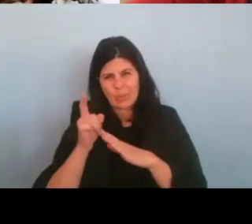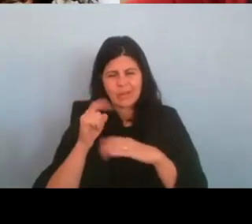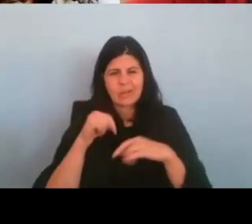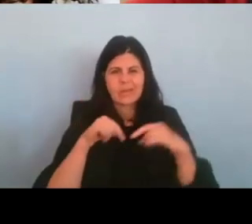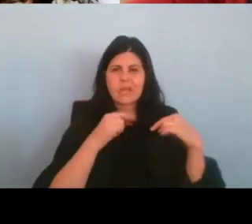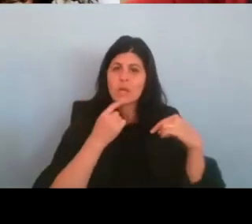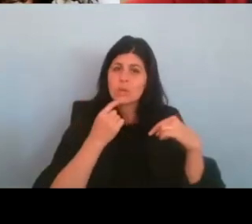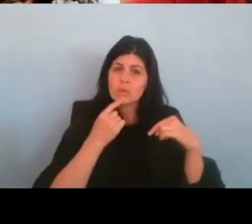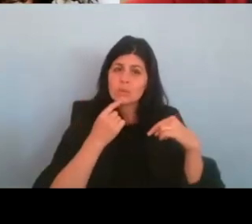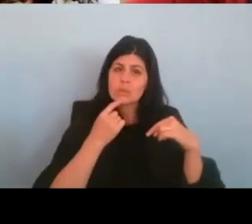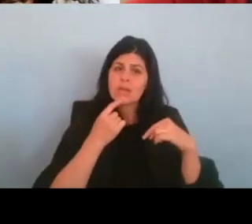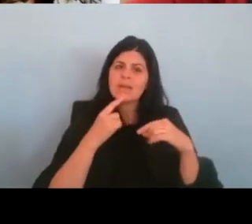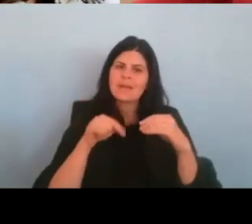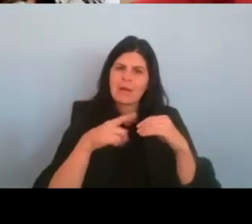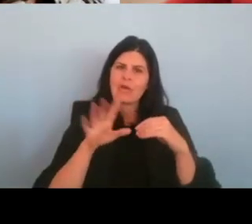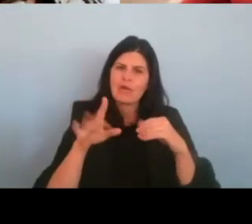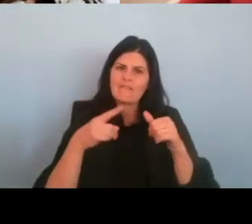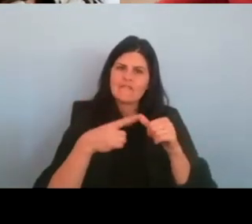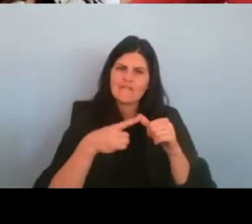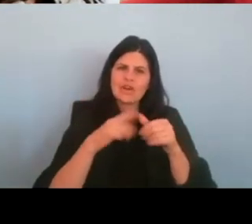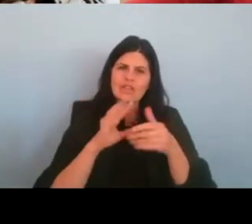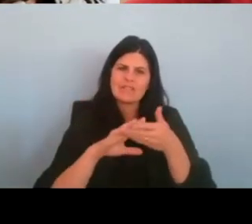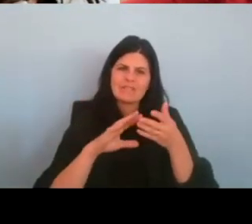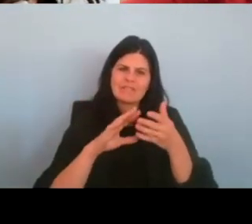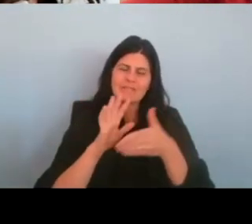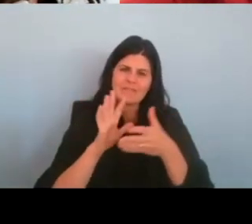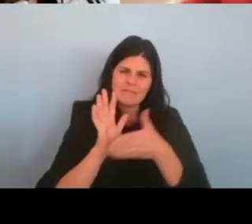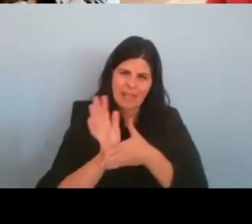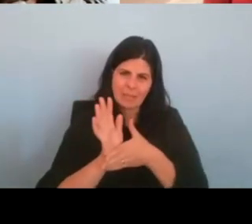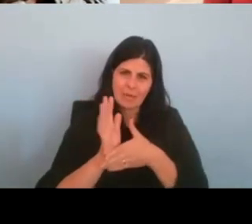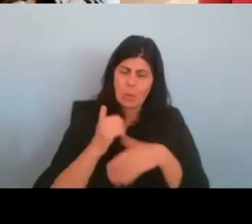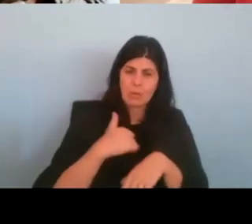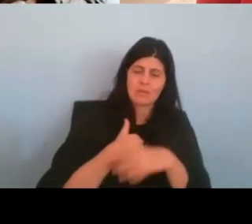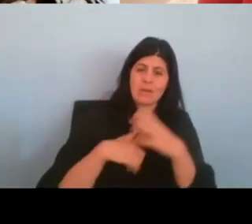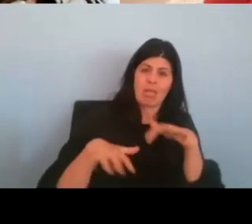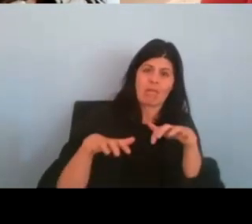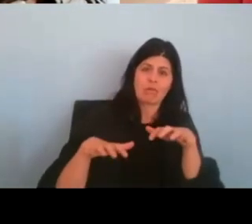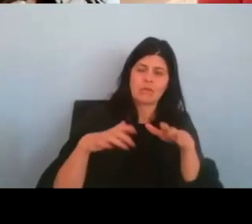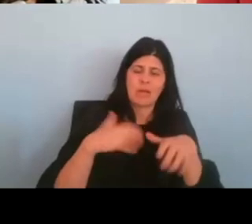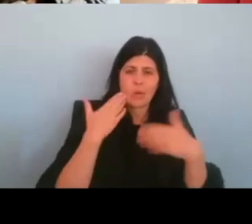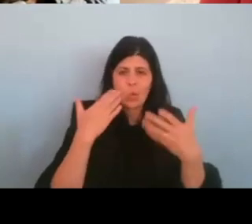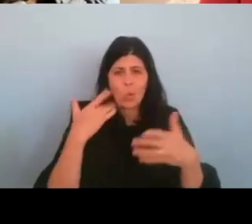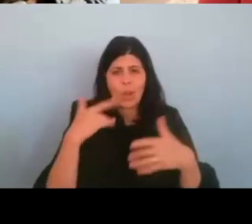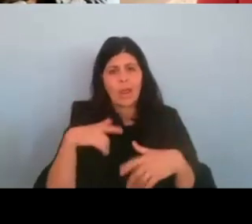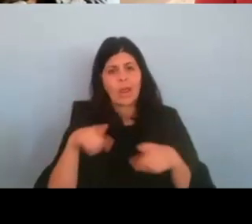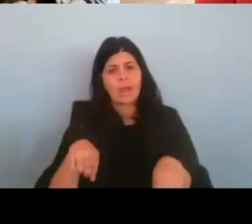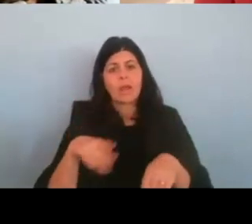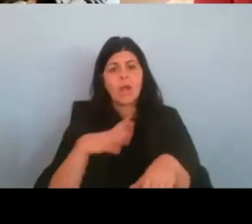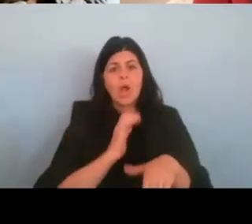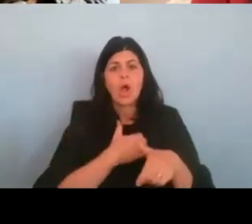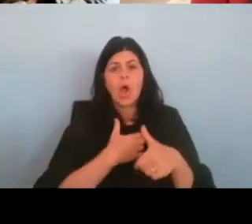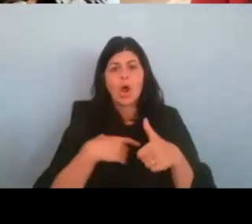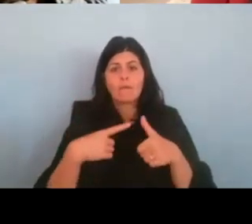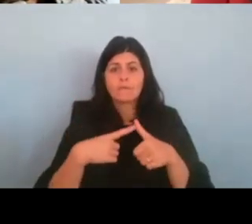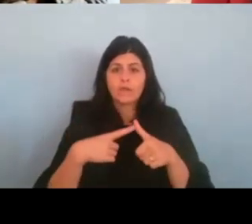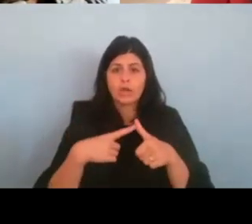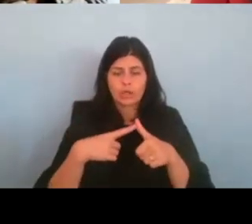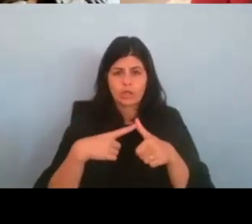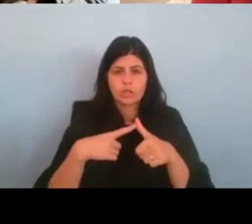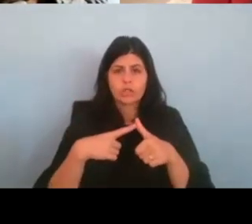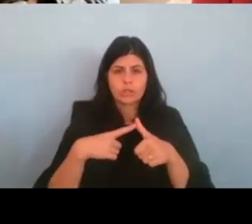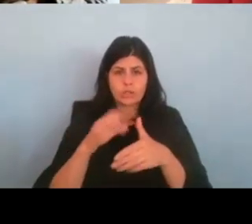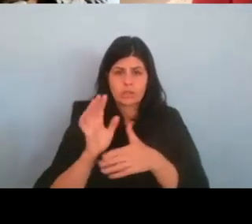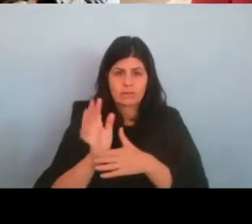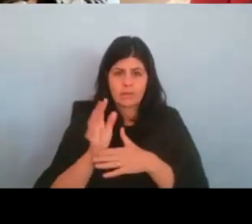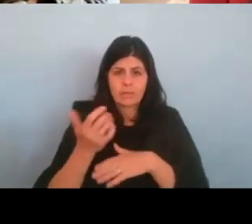you were just talking about your first film. Oh, okay. I'm so, I'm sorry. I don't, I don't know why that happened, but, um, so our first film is a, is a 90 minute